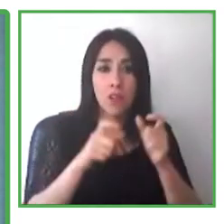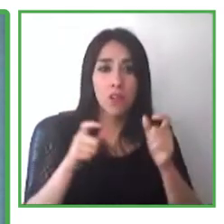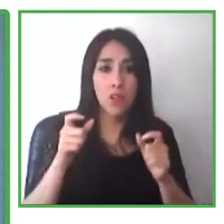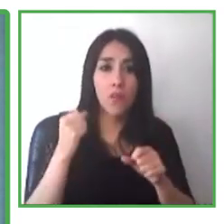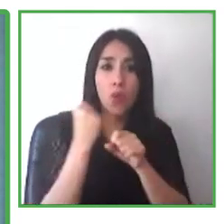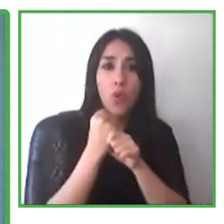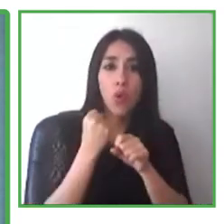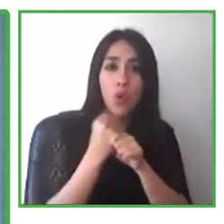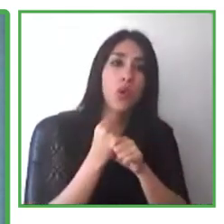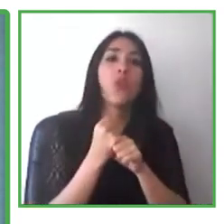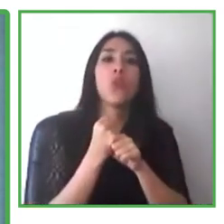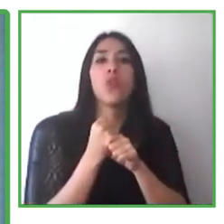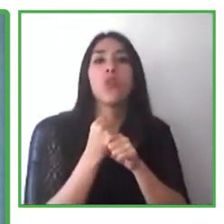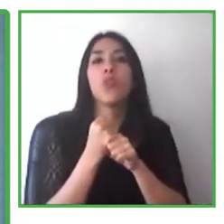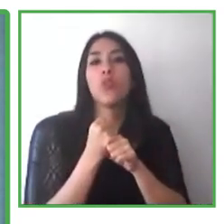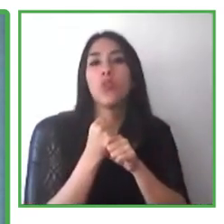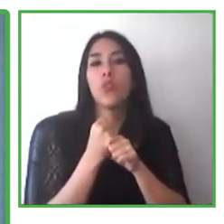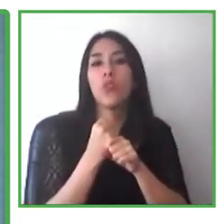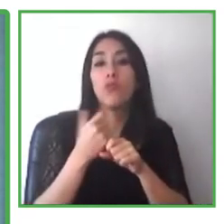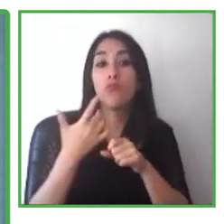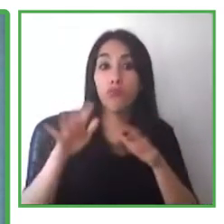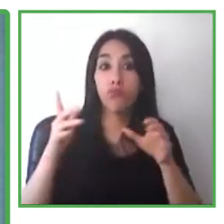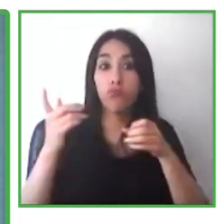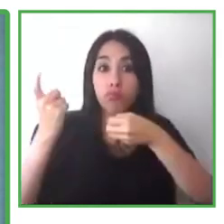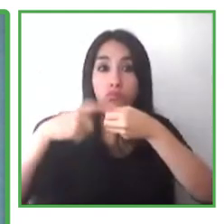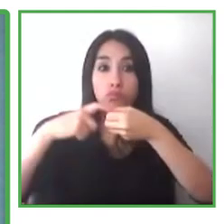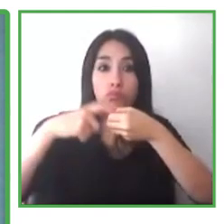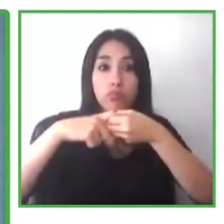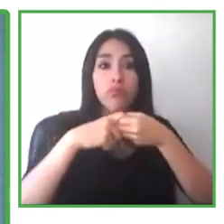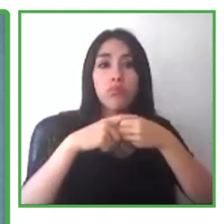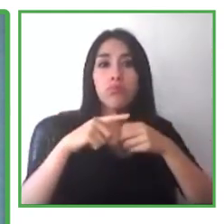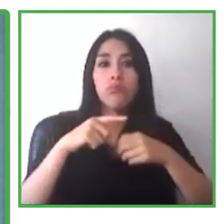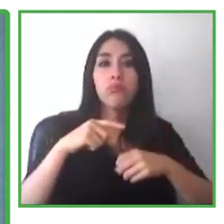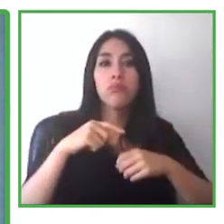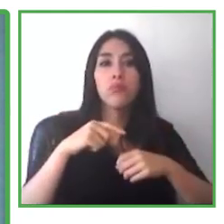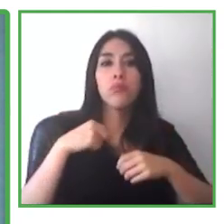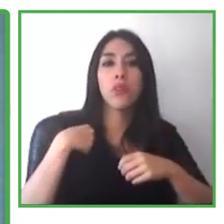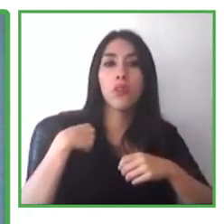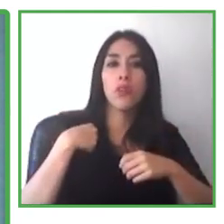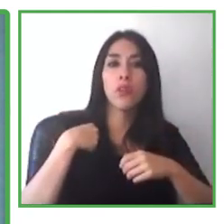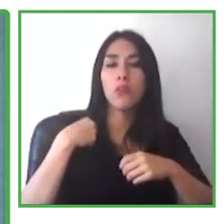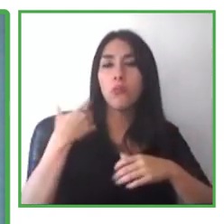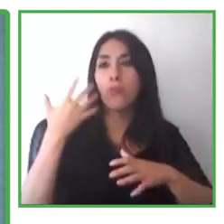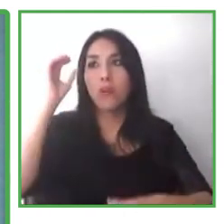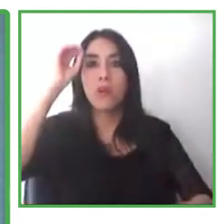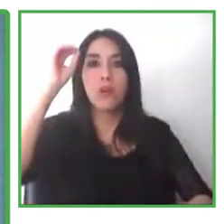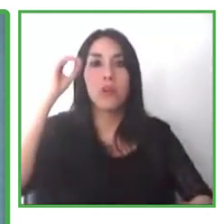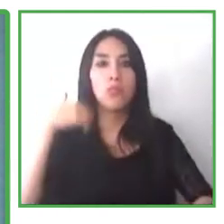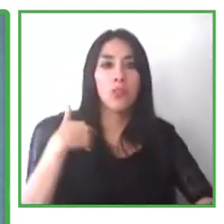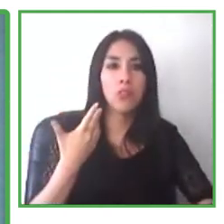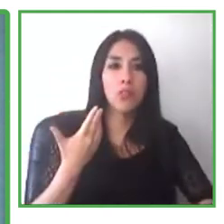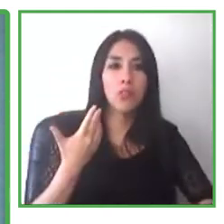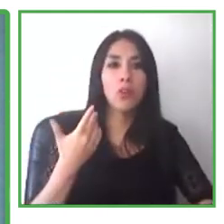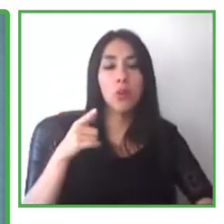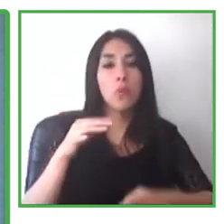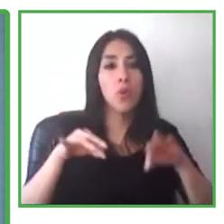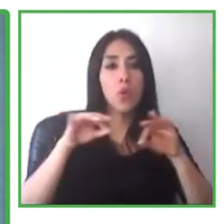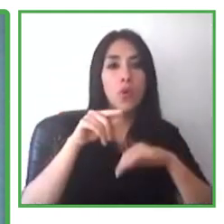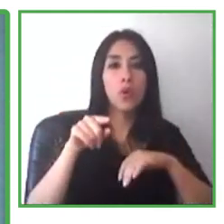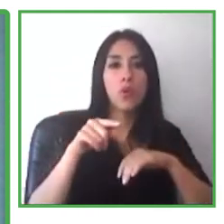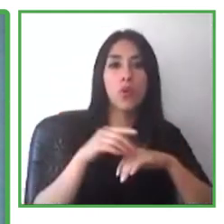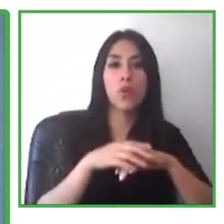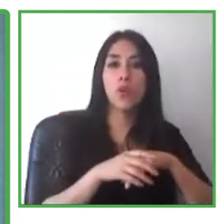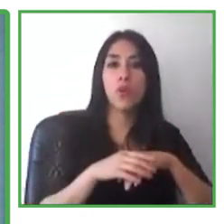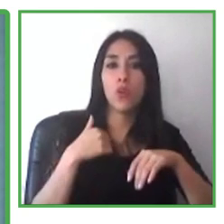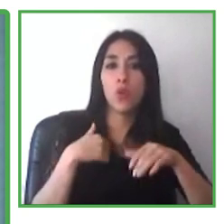board with C-level managers. And they give us advice in respect to our market approach.